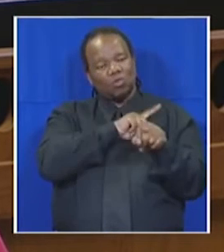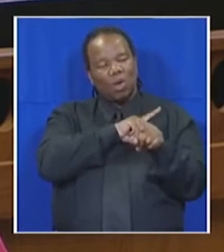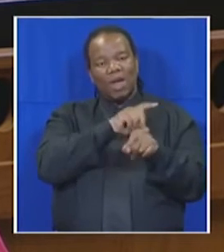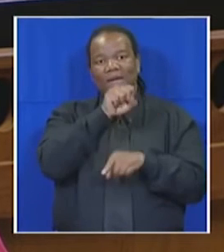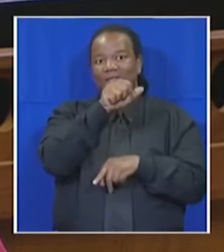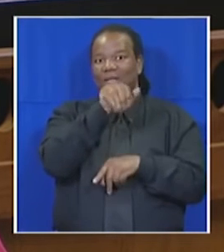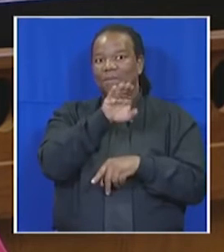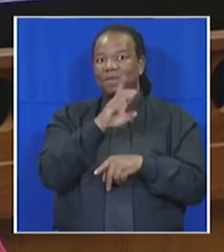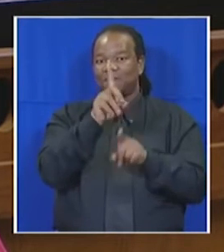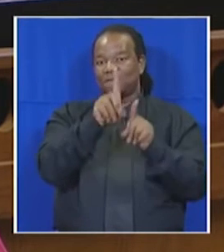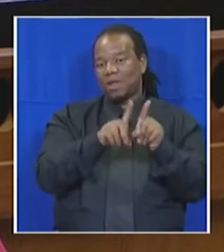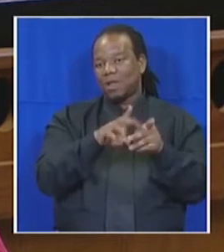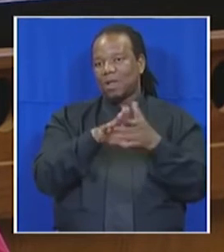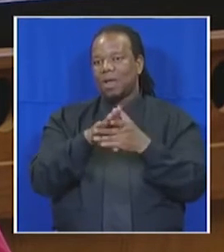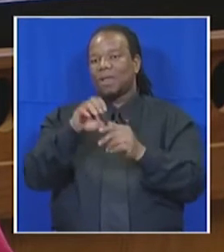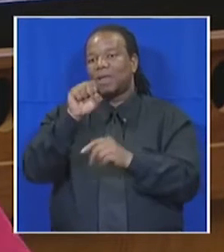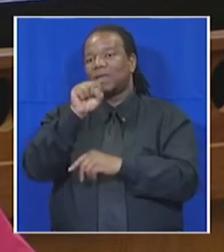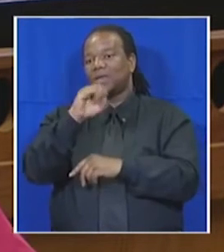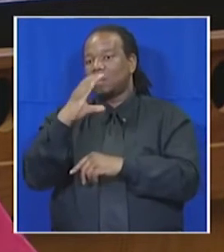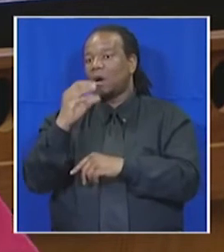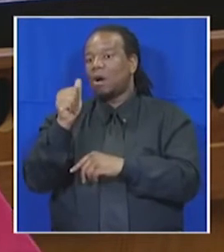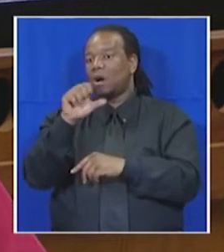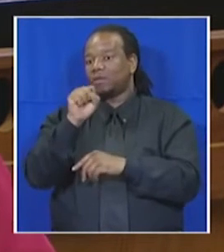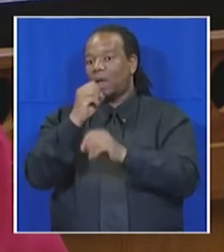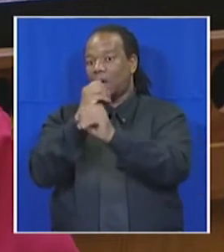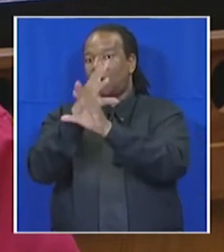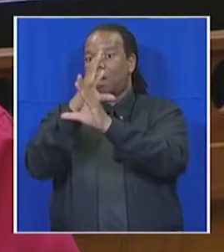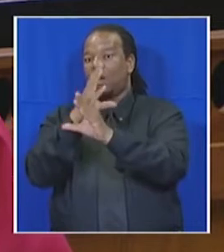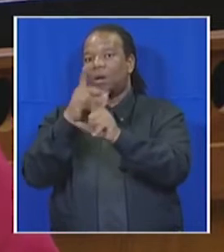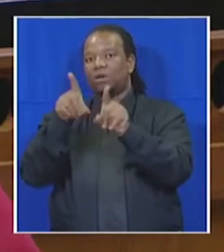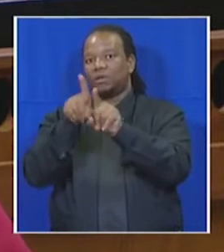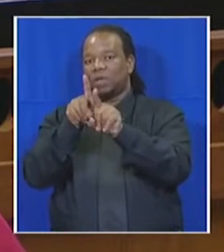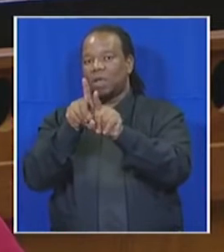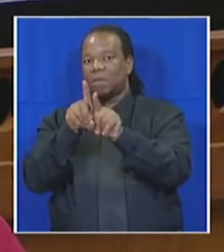is manifestation of its lack of capacity to fulfil its mandate.